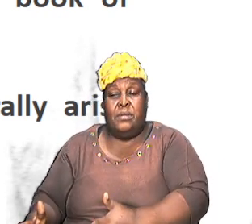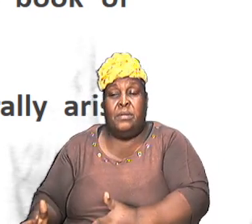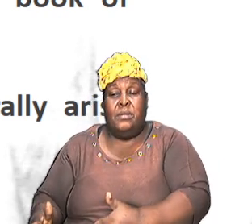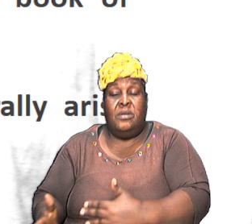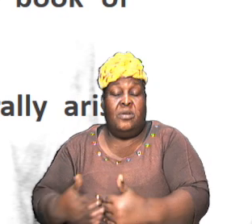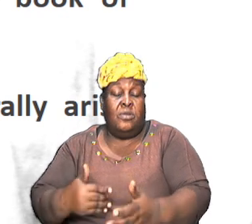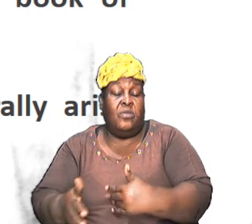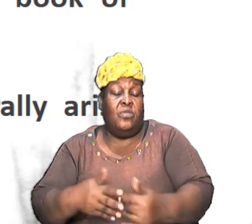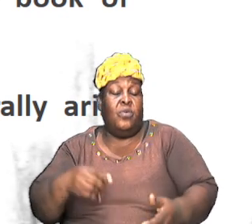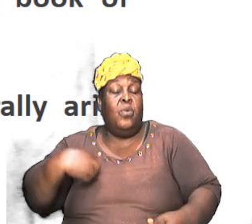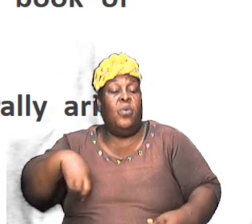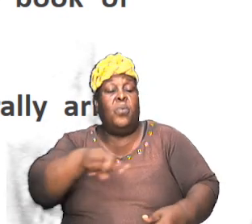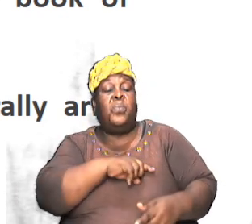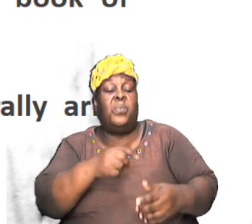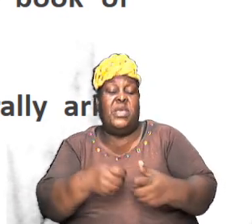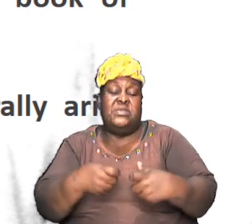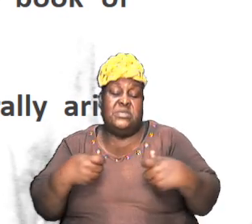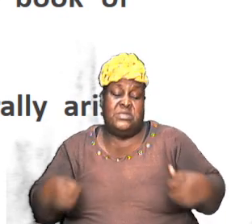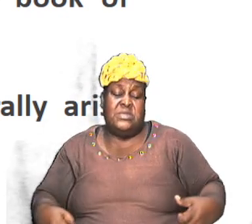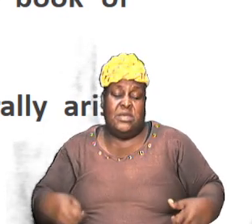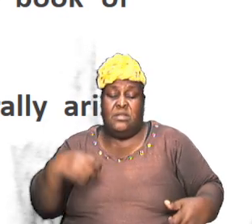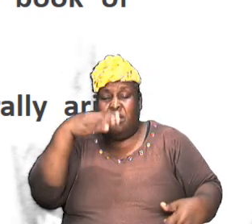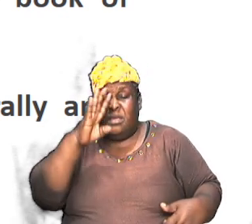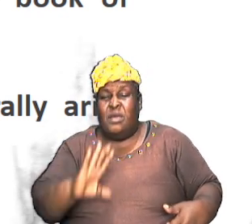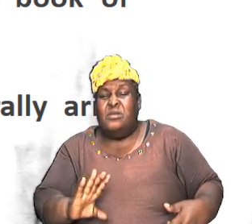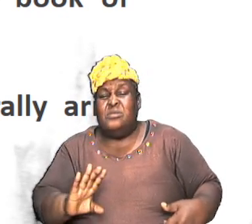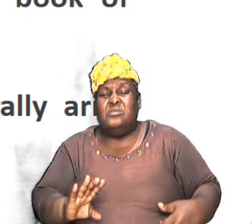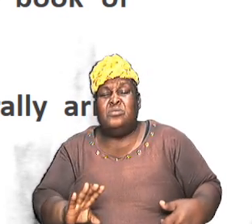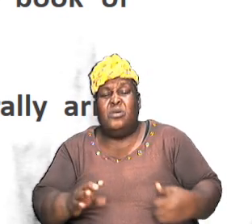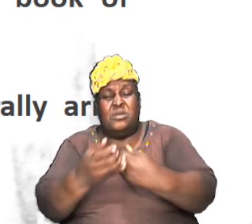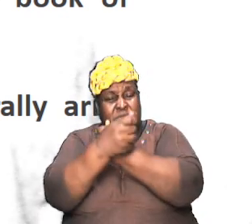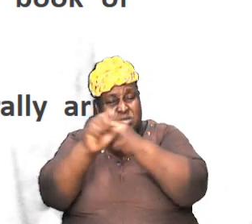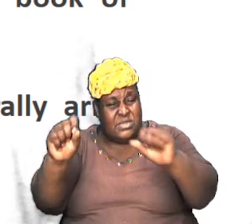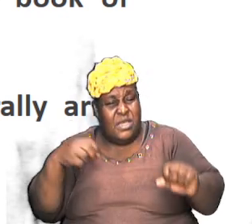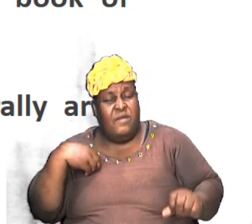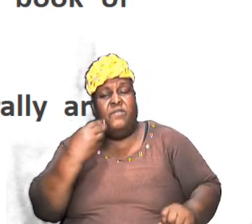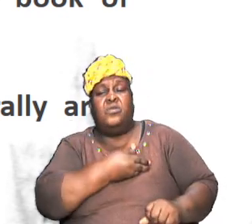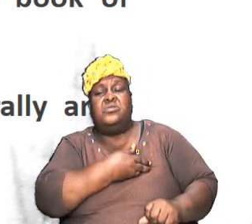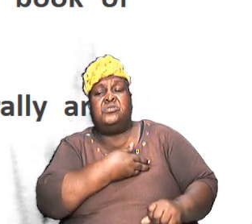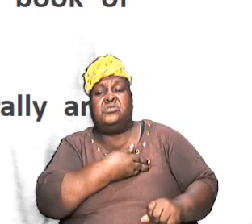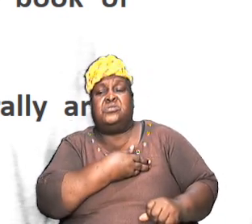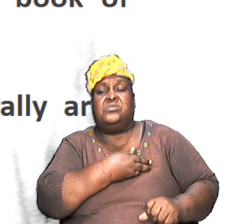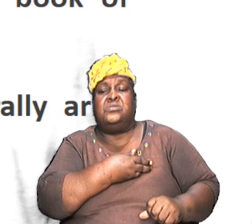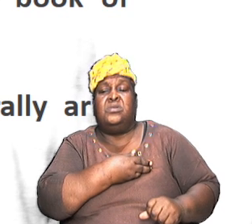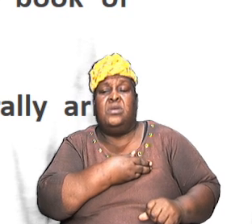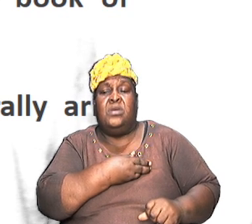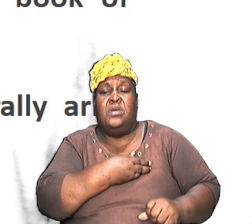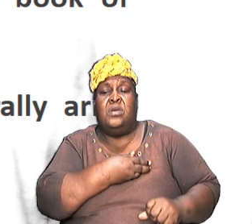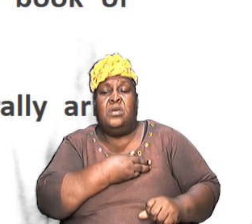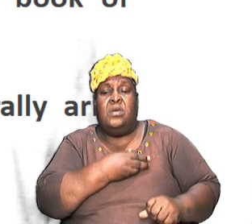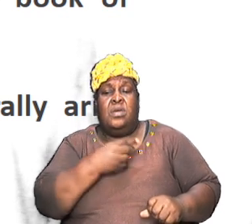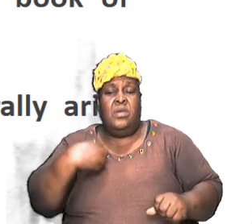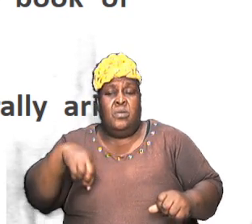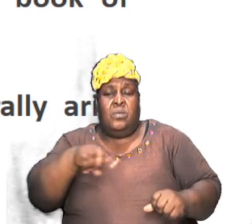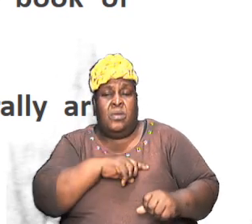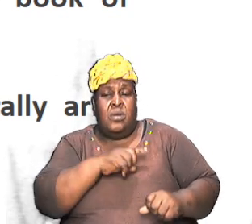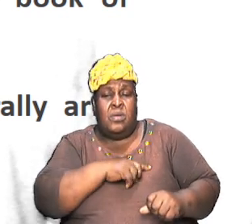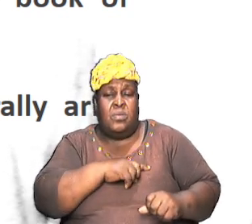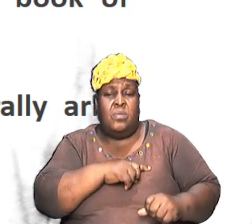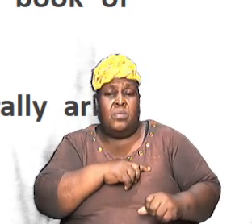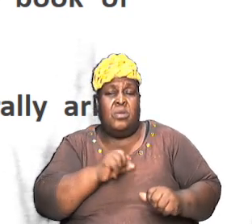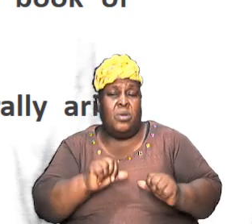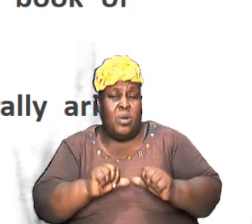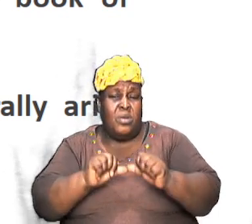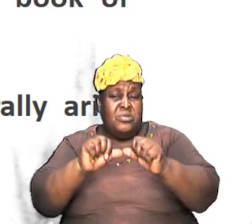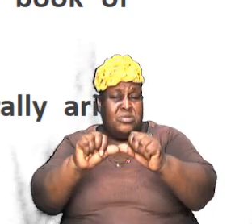we fell he was going to lift us up and we were ultimately going to go back to that particular end